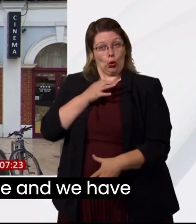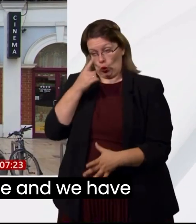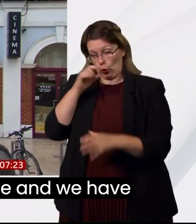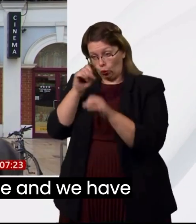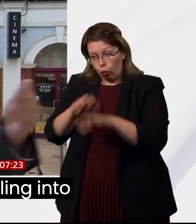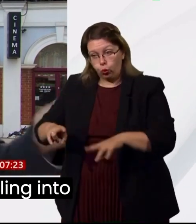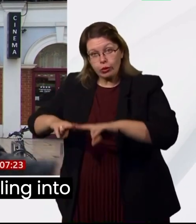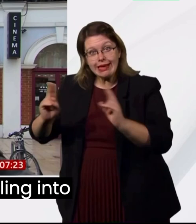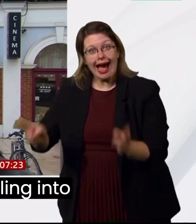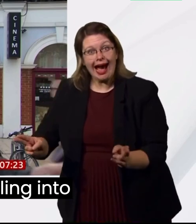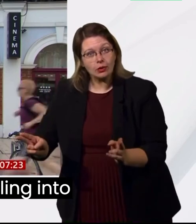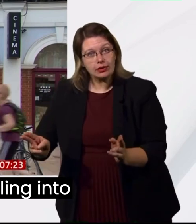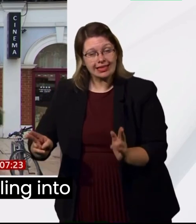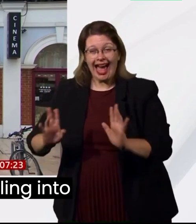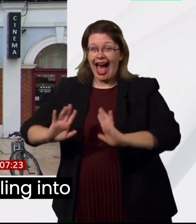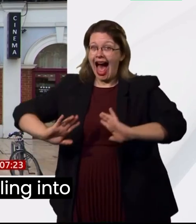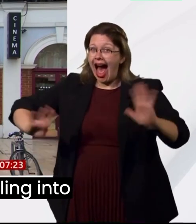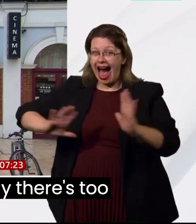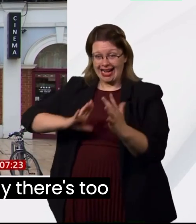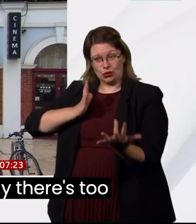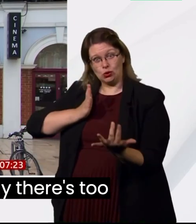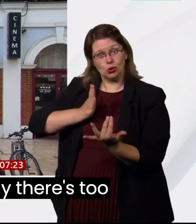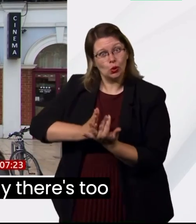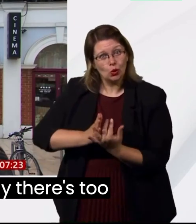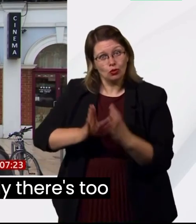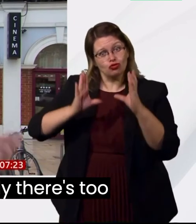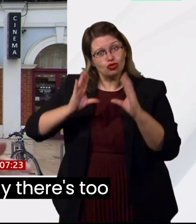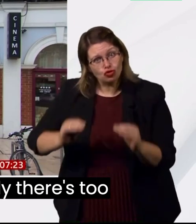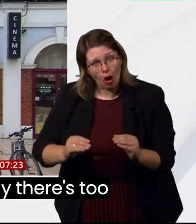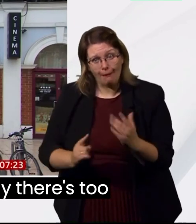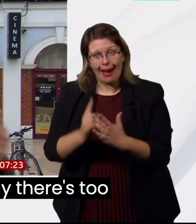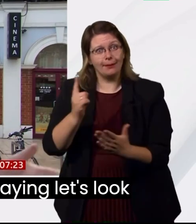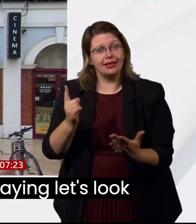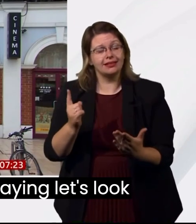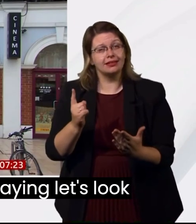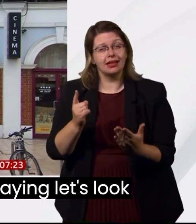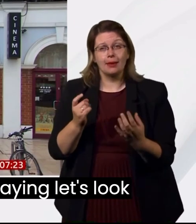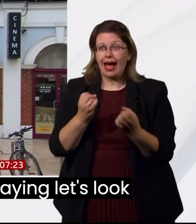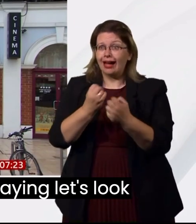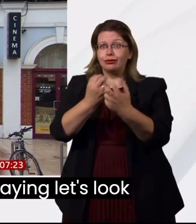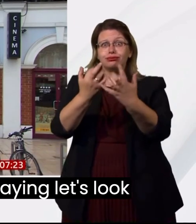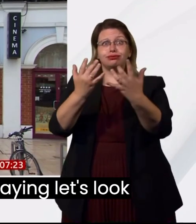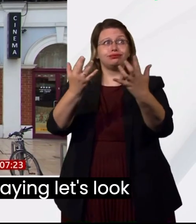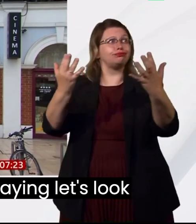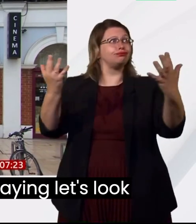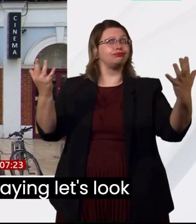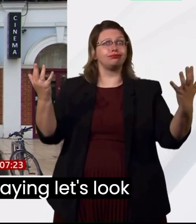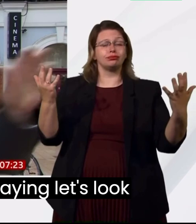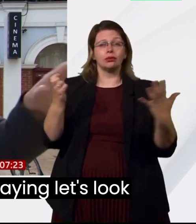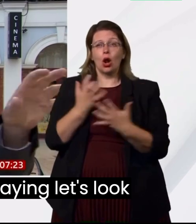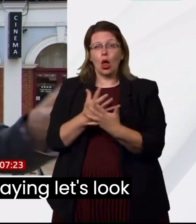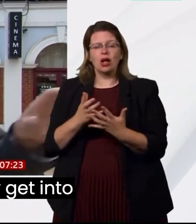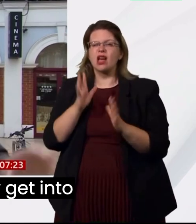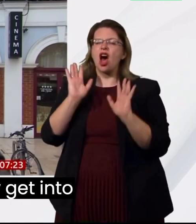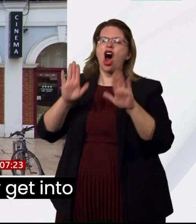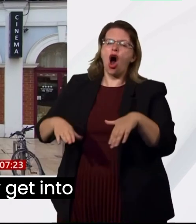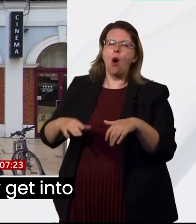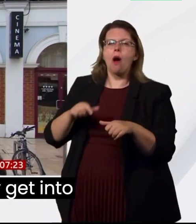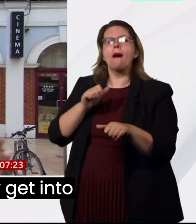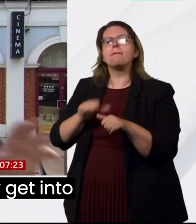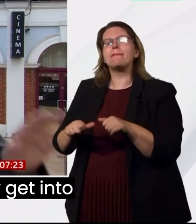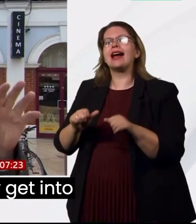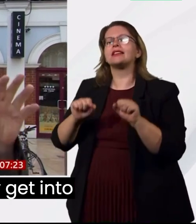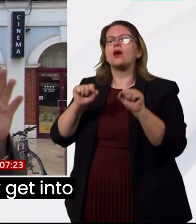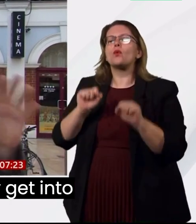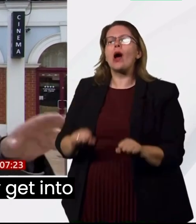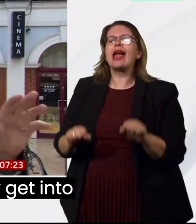and we have to stop them from falling into homelessness. Unfortunately, there's too many people going around saying, let's look after them when